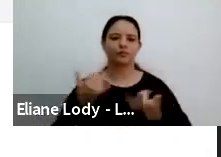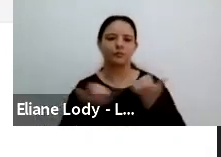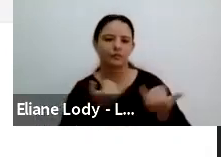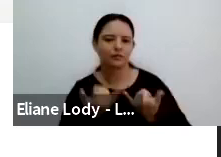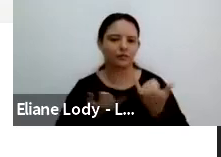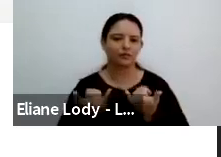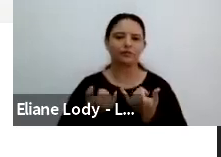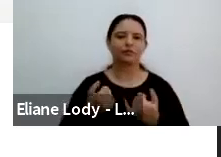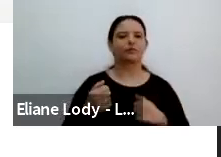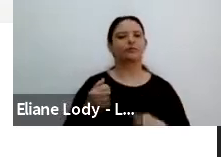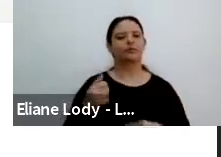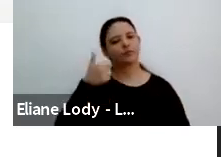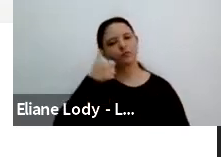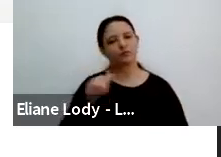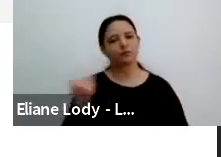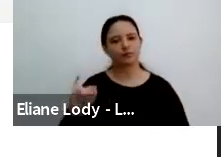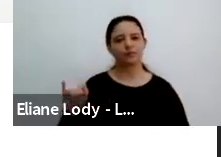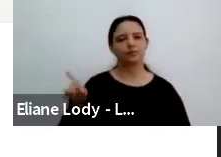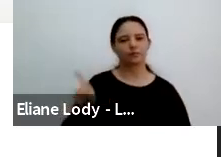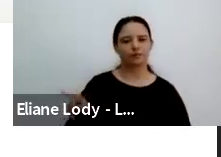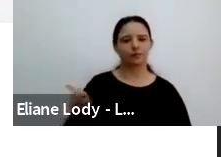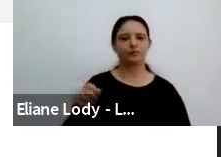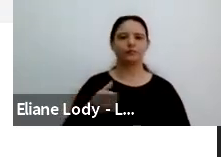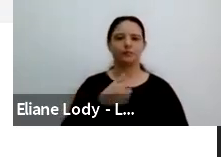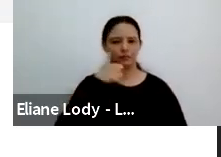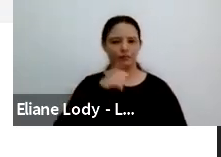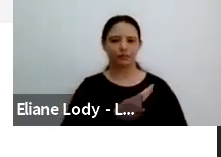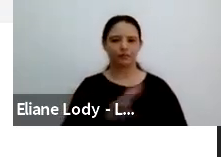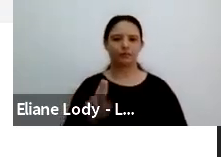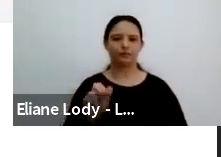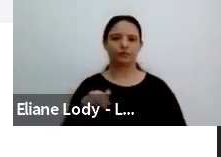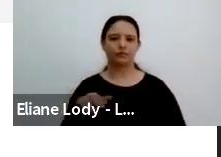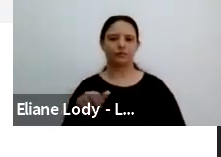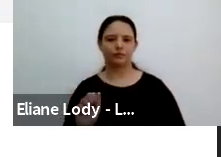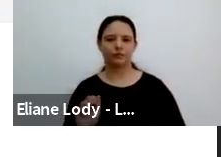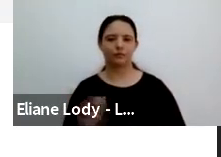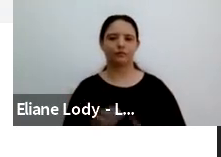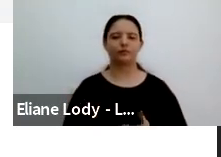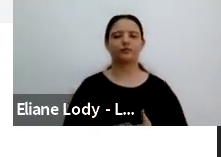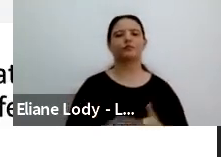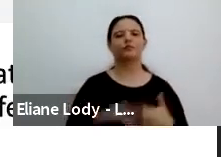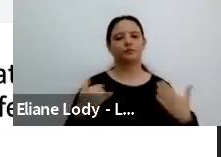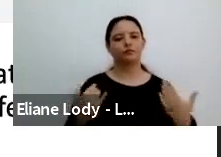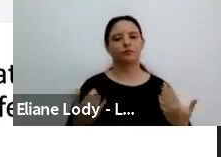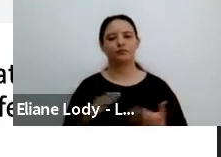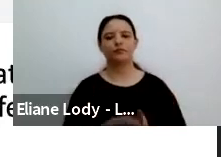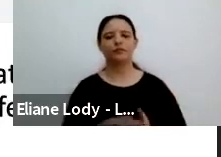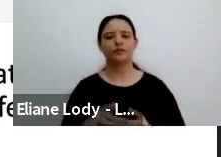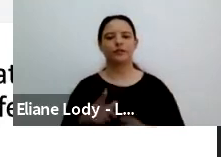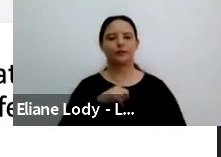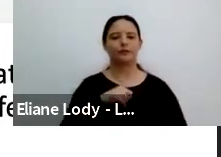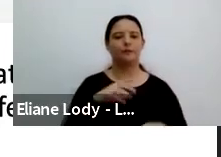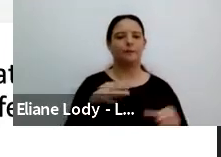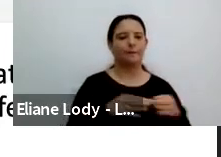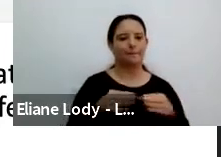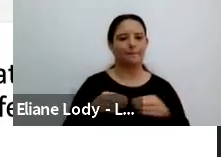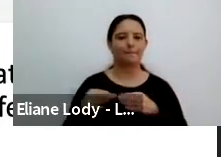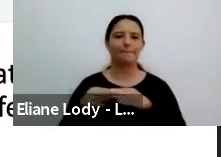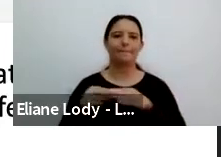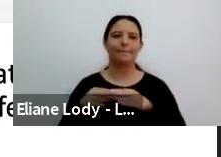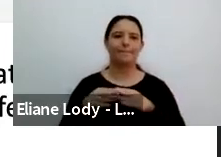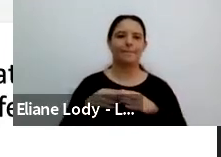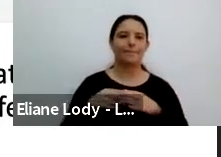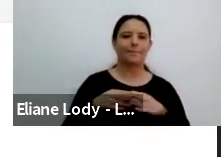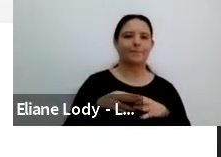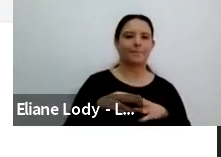starting in 99. A collection of texts that reach back to elementary school and continue up to the present. Okay.